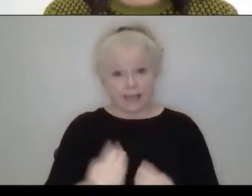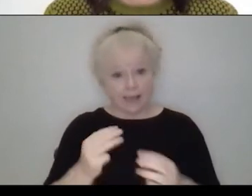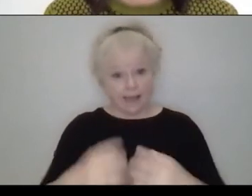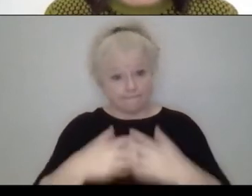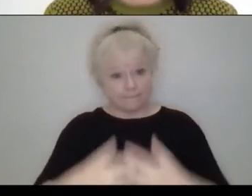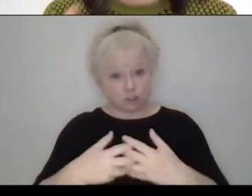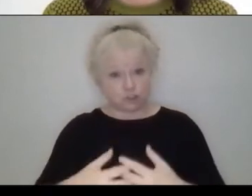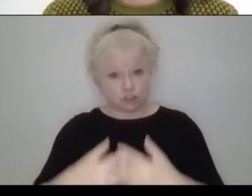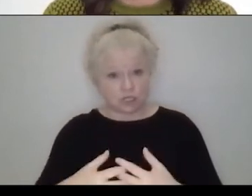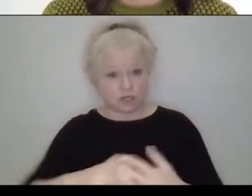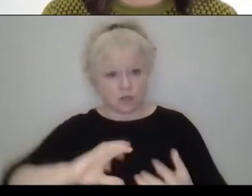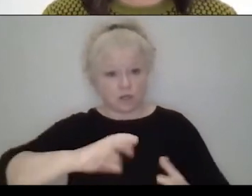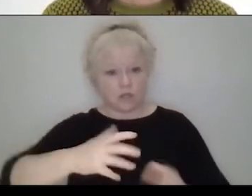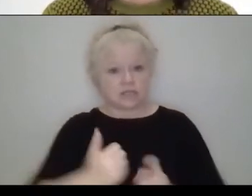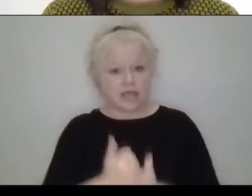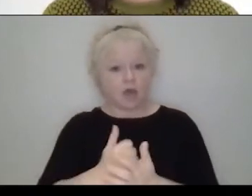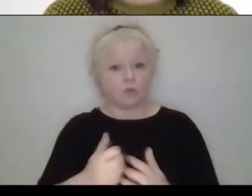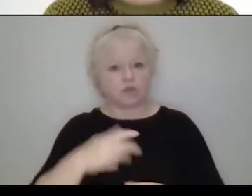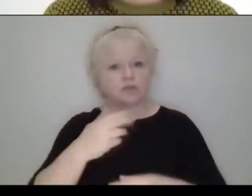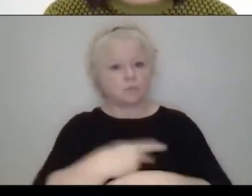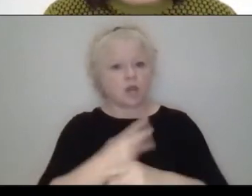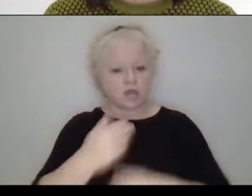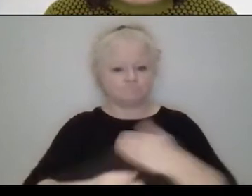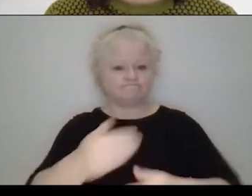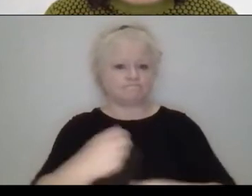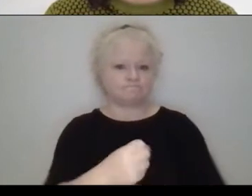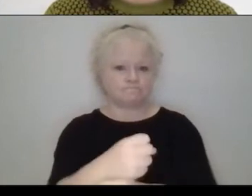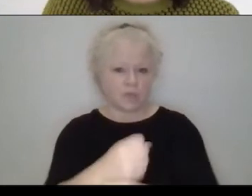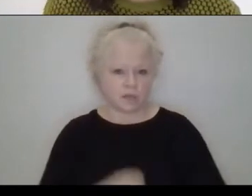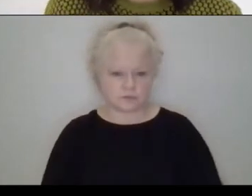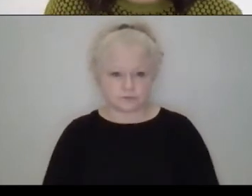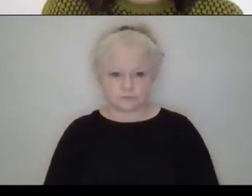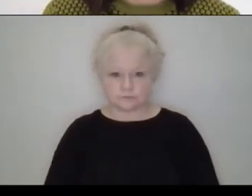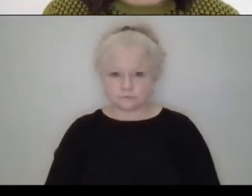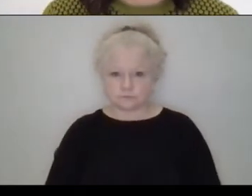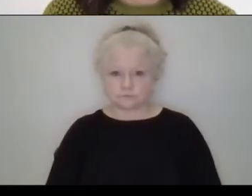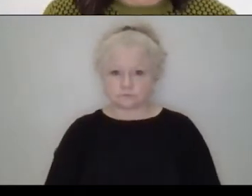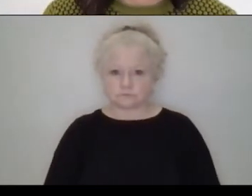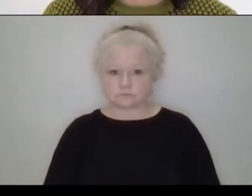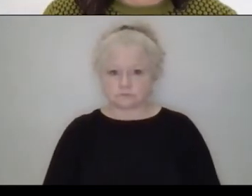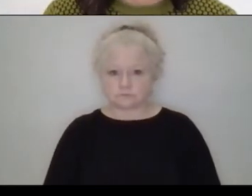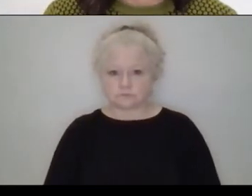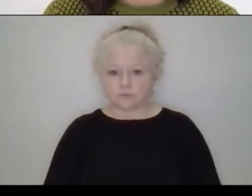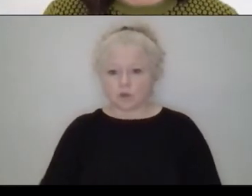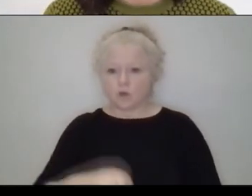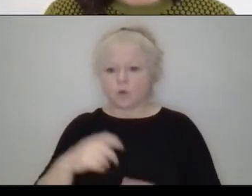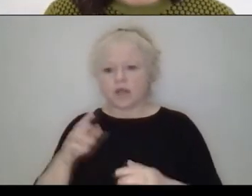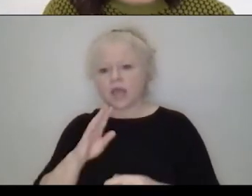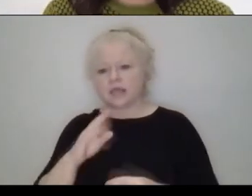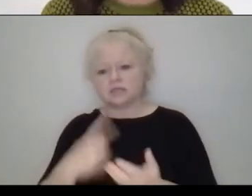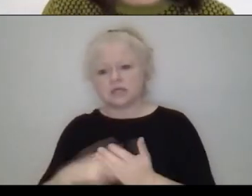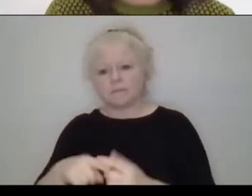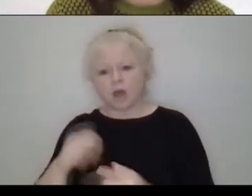carbon of our production. So, I mean, when I talk about artisans, our point of view